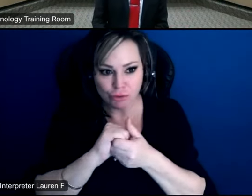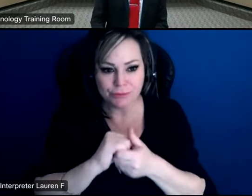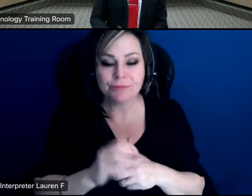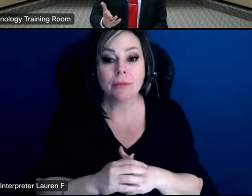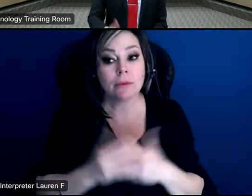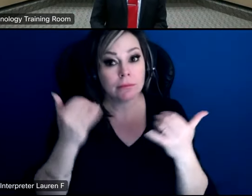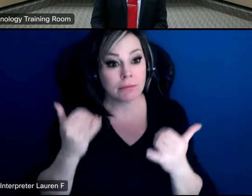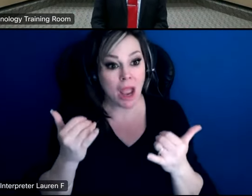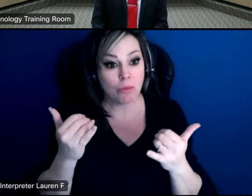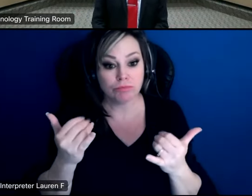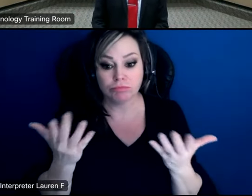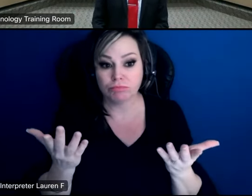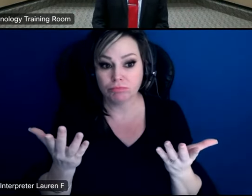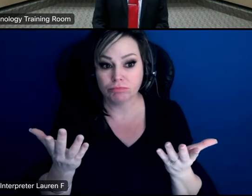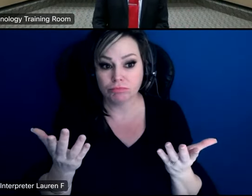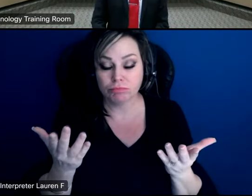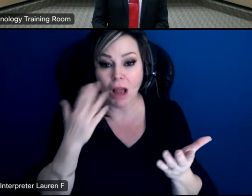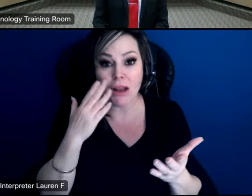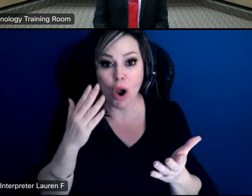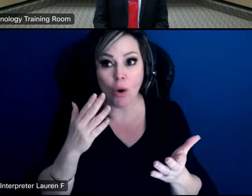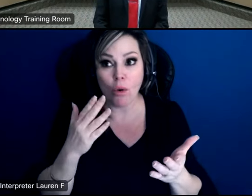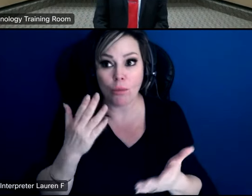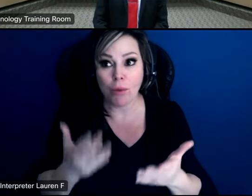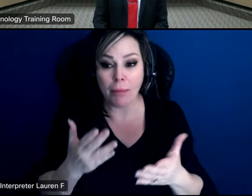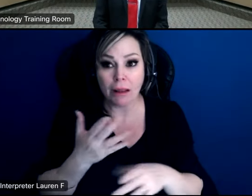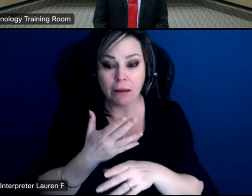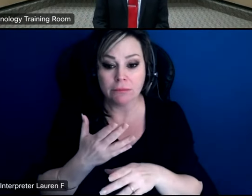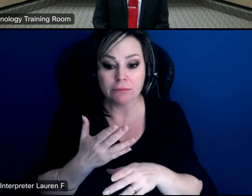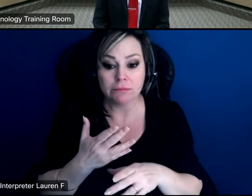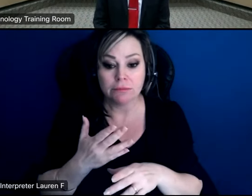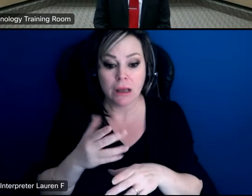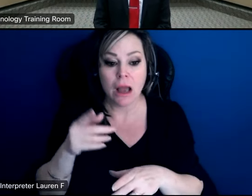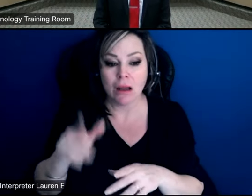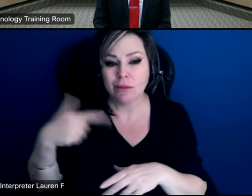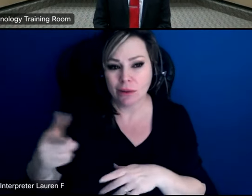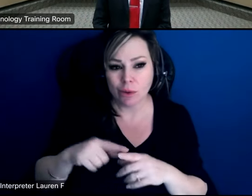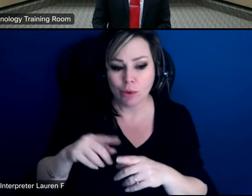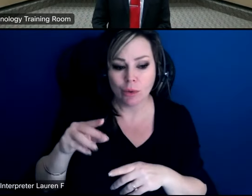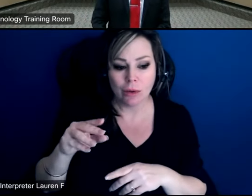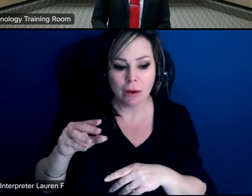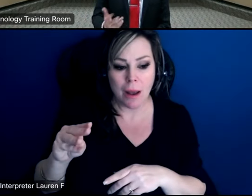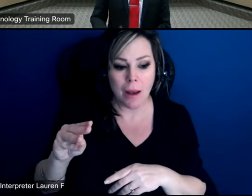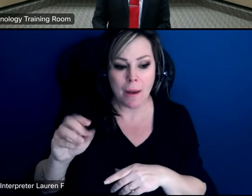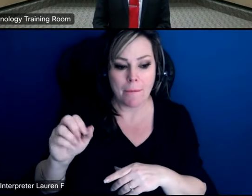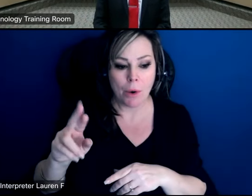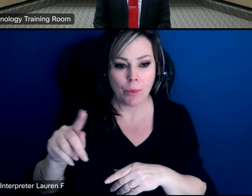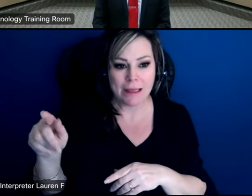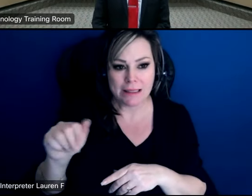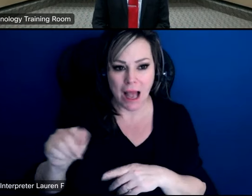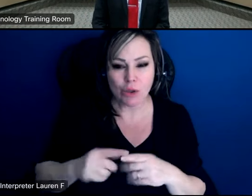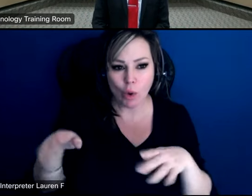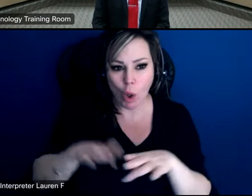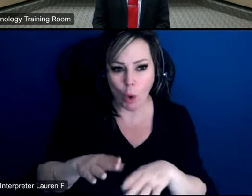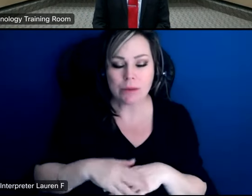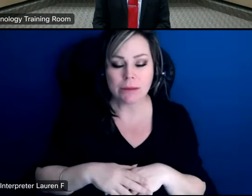that uh i just i know this guy will probably close this out but i just want to say thank you to everyone who uh took the time to listen to me